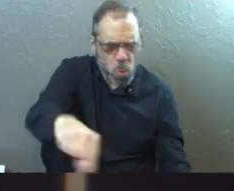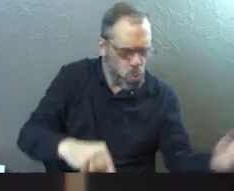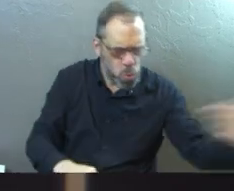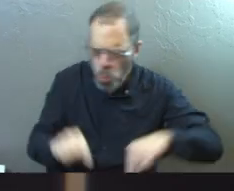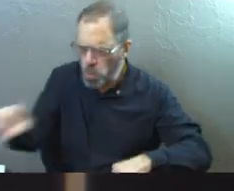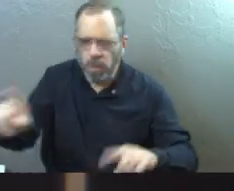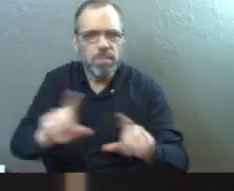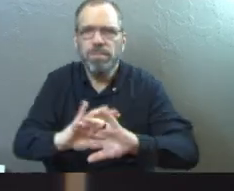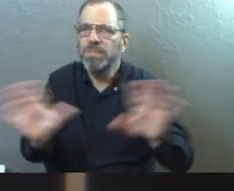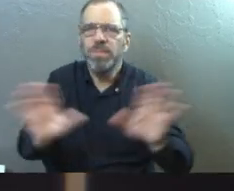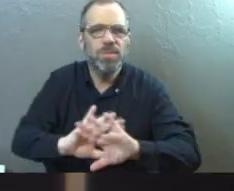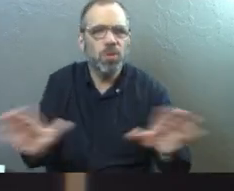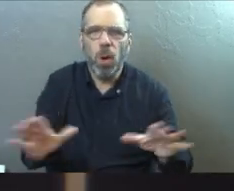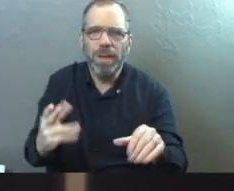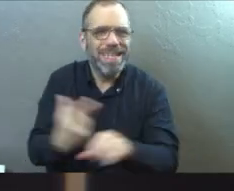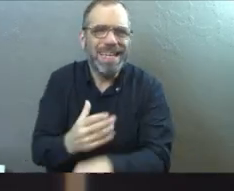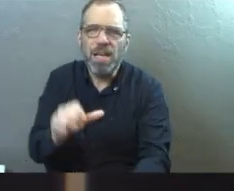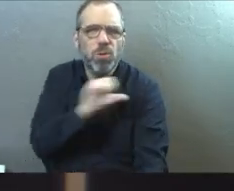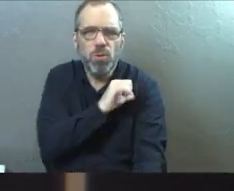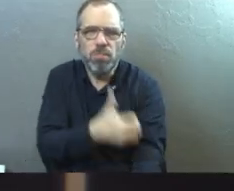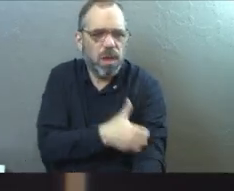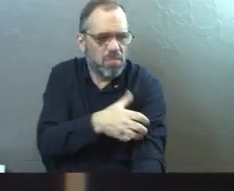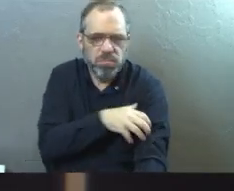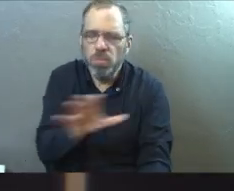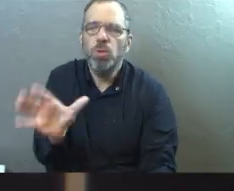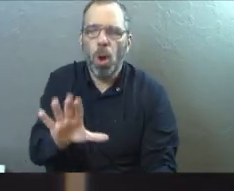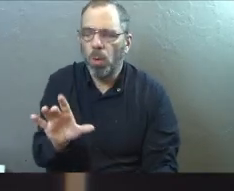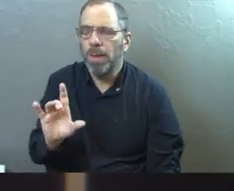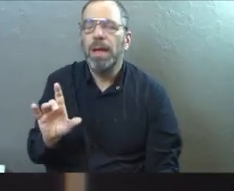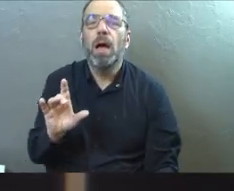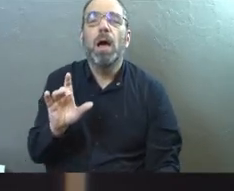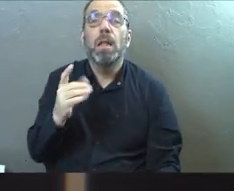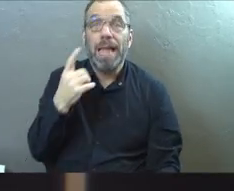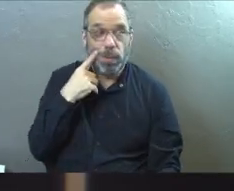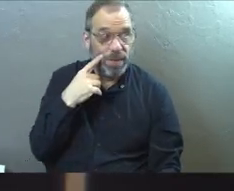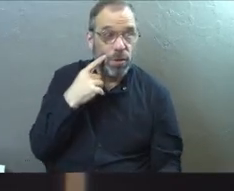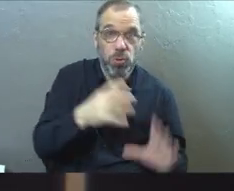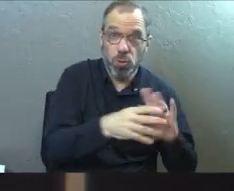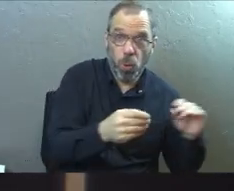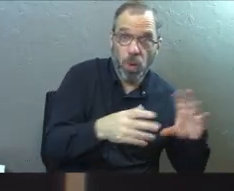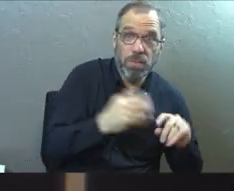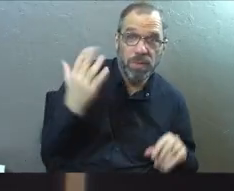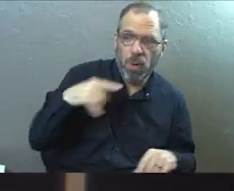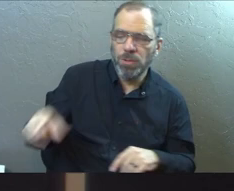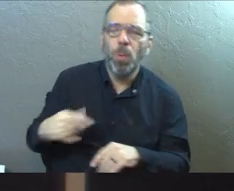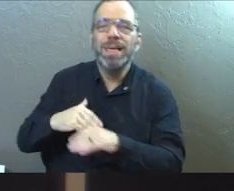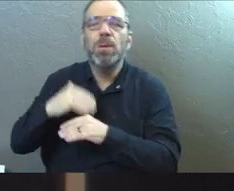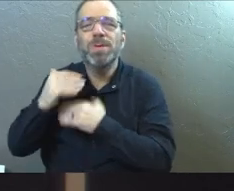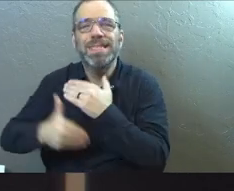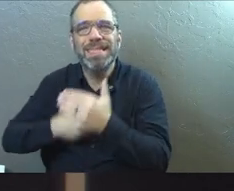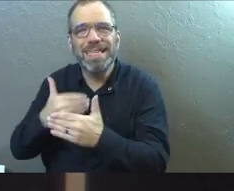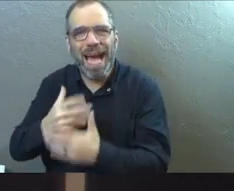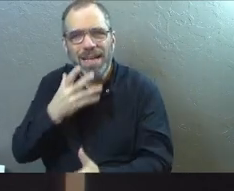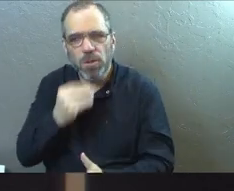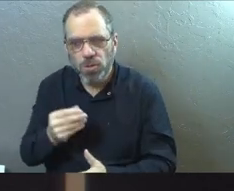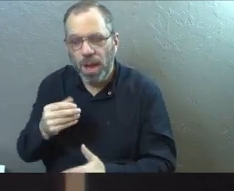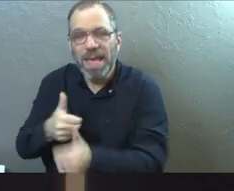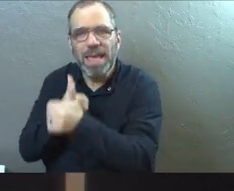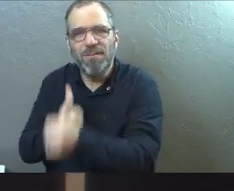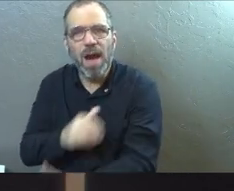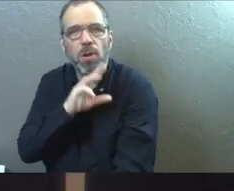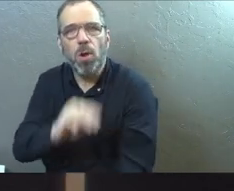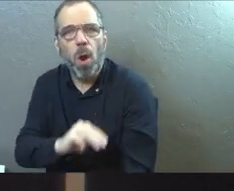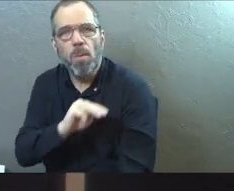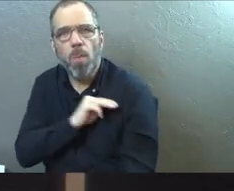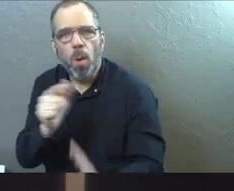difference or use power over the Jewish people. No, Like we've seen and heard before, he was kind to them. He kept moral laws.